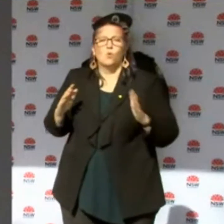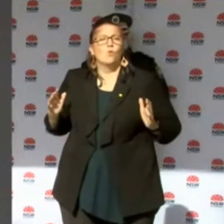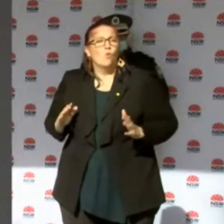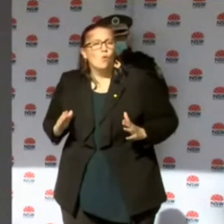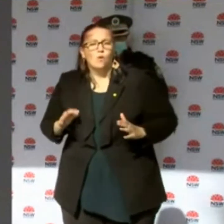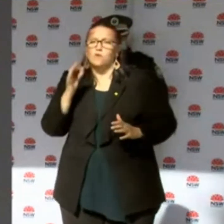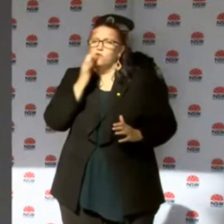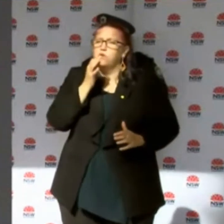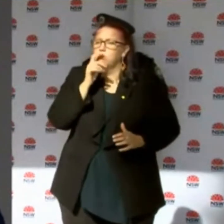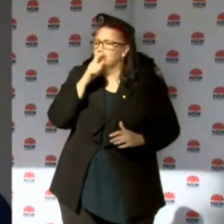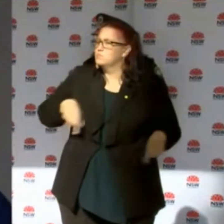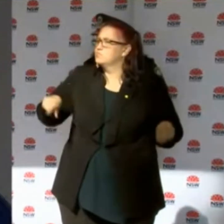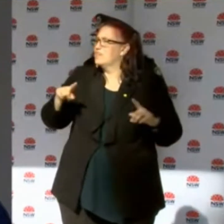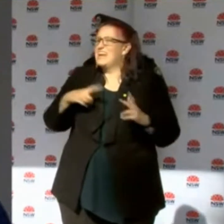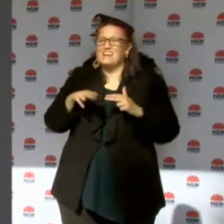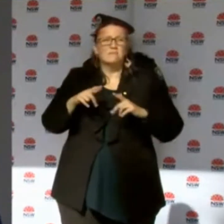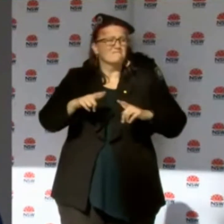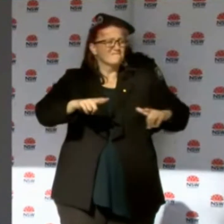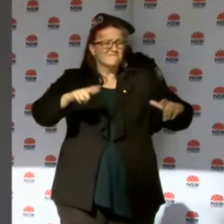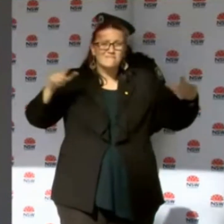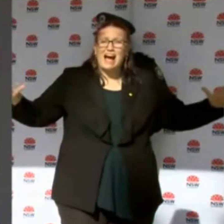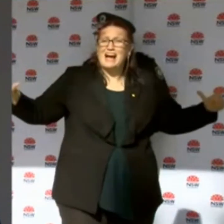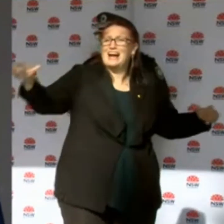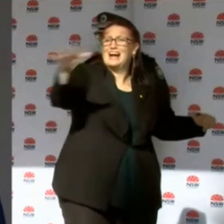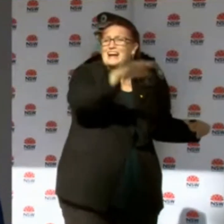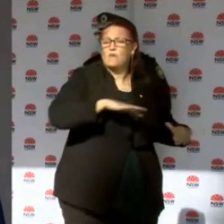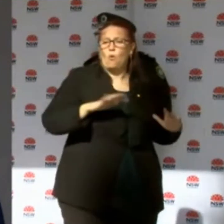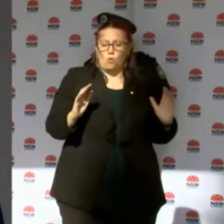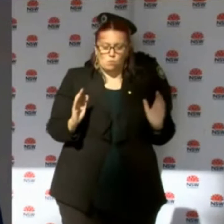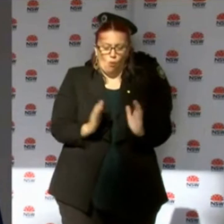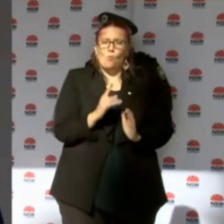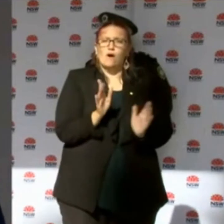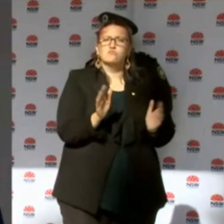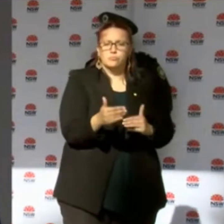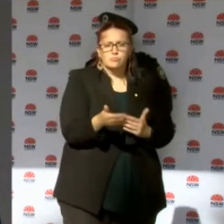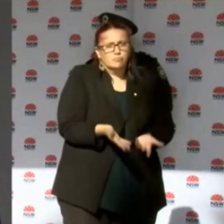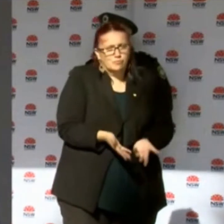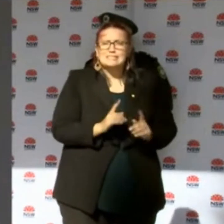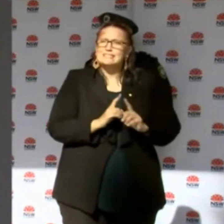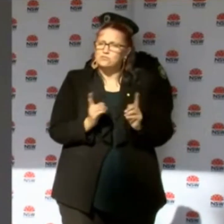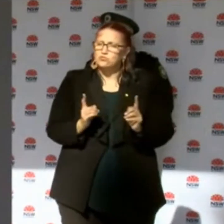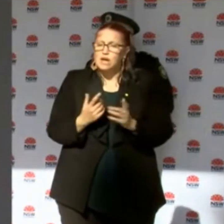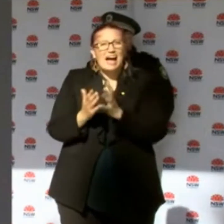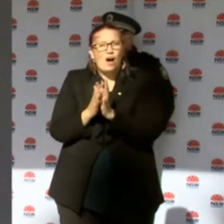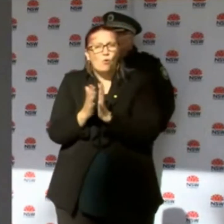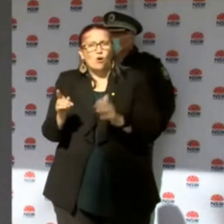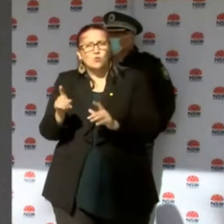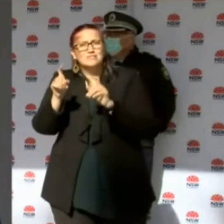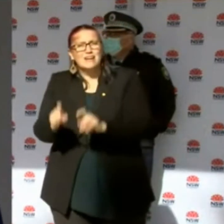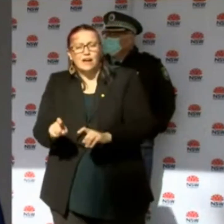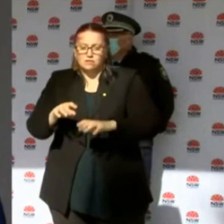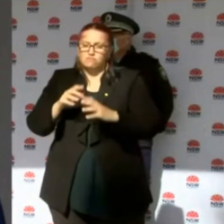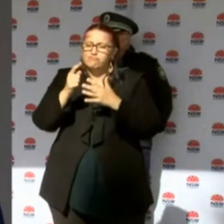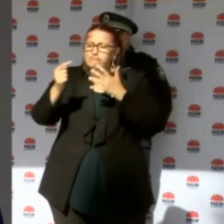venue the size of a massive area, that's very different than a single room for, it's the duration you were there. There's